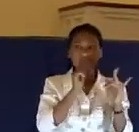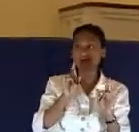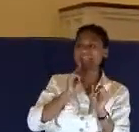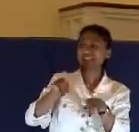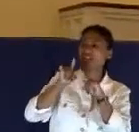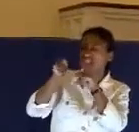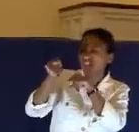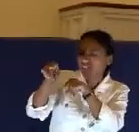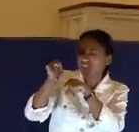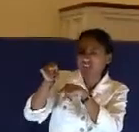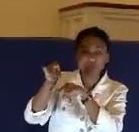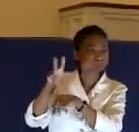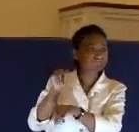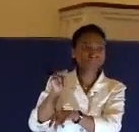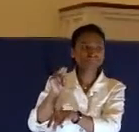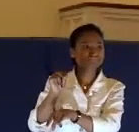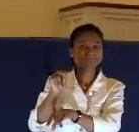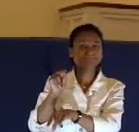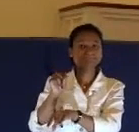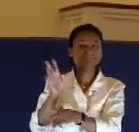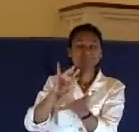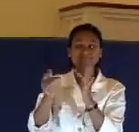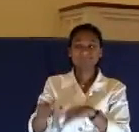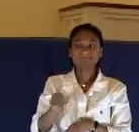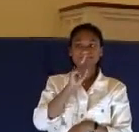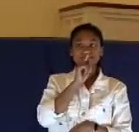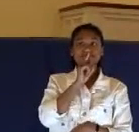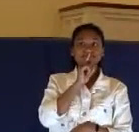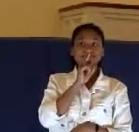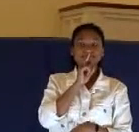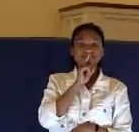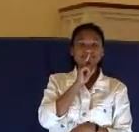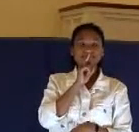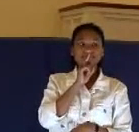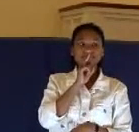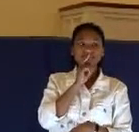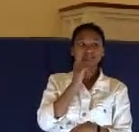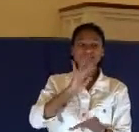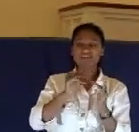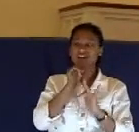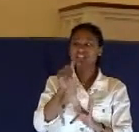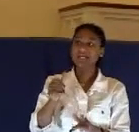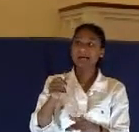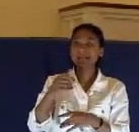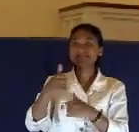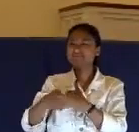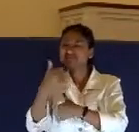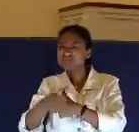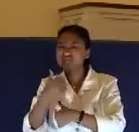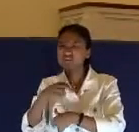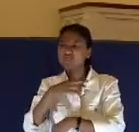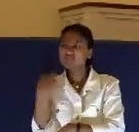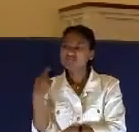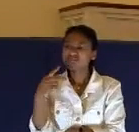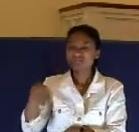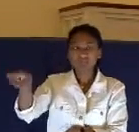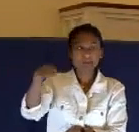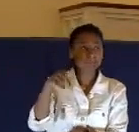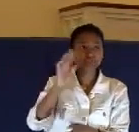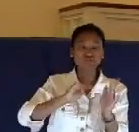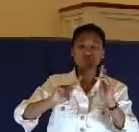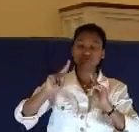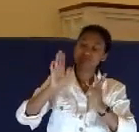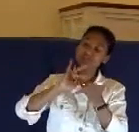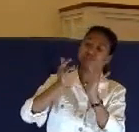him, he didn't insult them back. He didn't resort to threats. Look at verse 23. He threatened not.